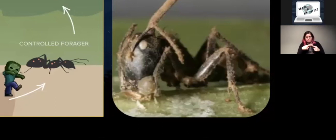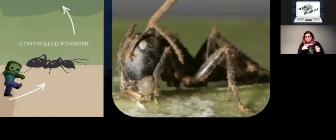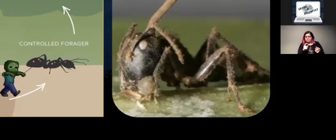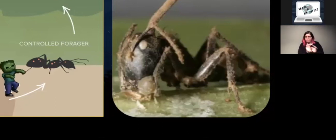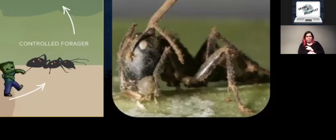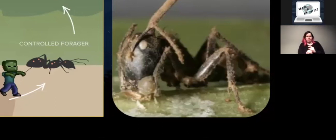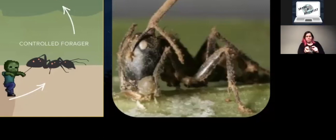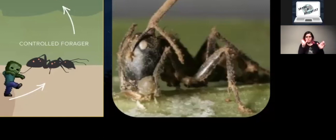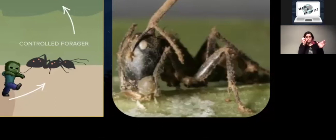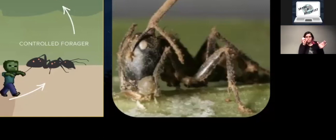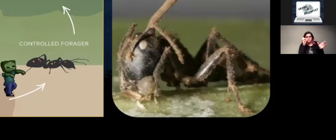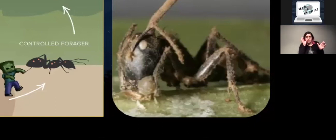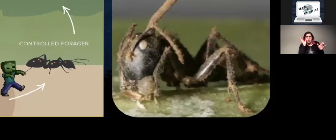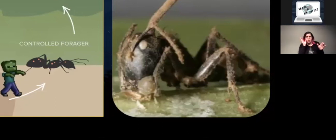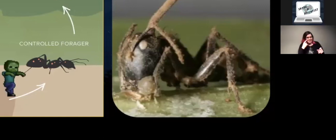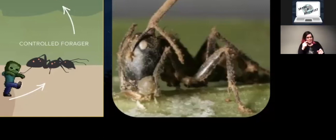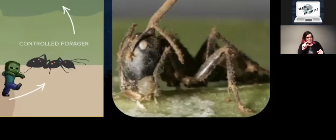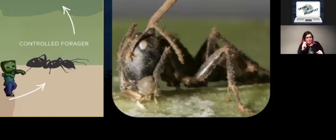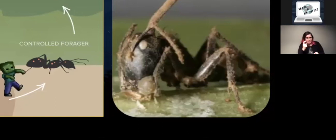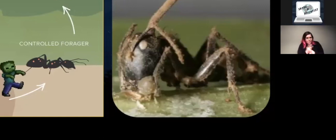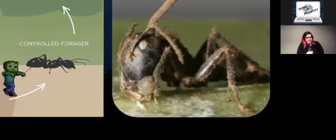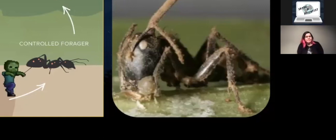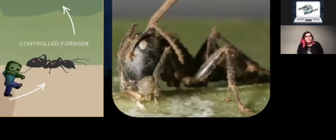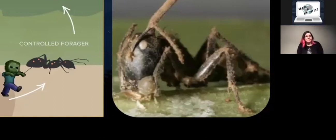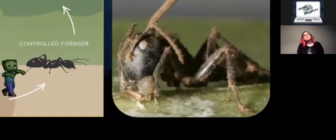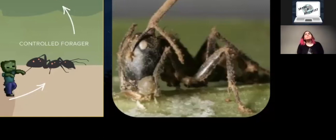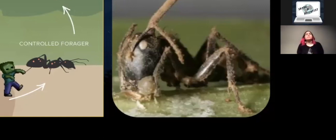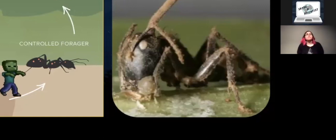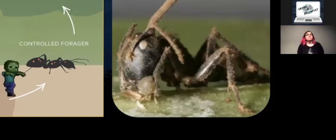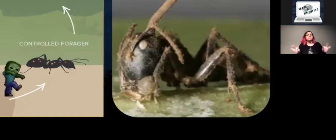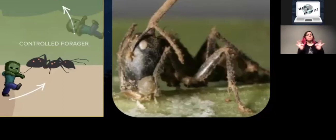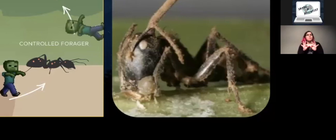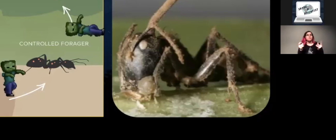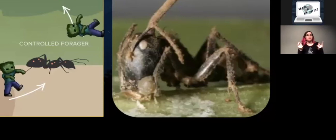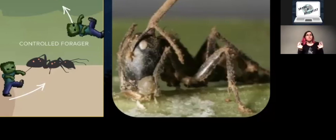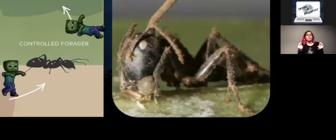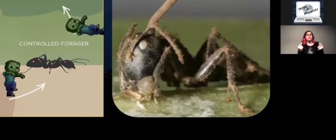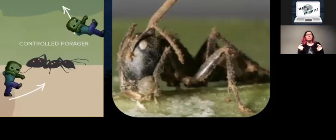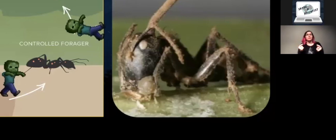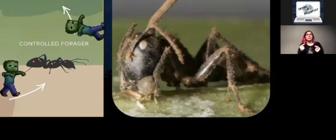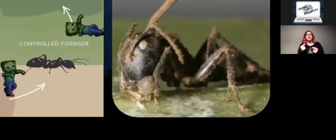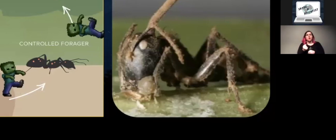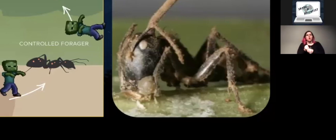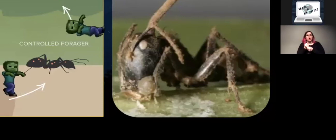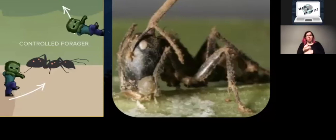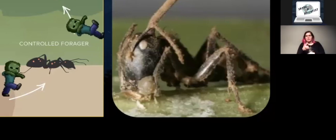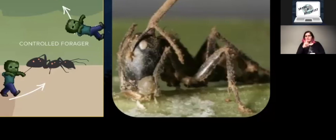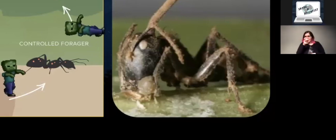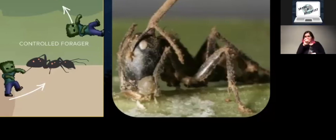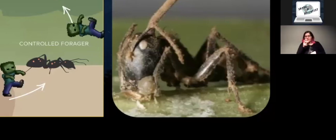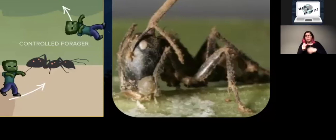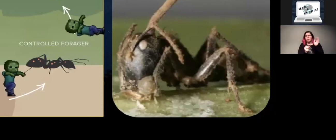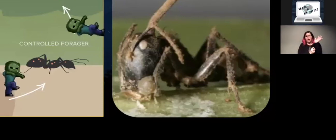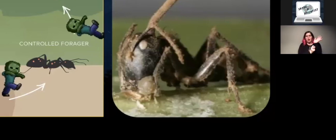time, right? Starting to sound kind of zombie-ish, right? But most important, they make these ants climb. So this is called